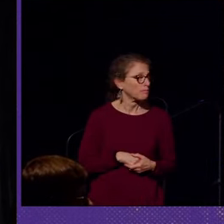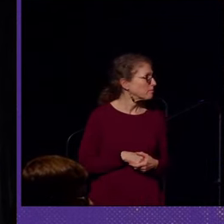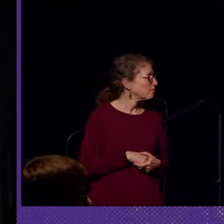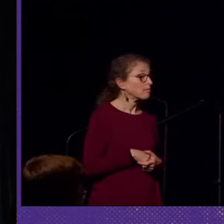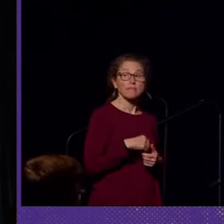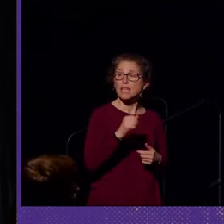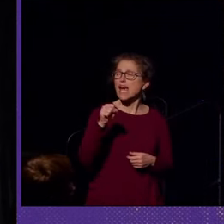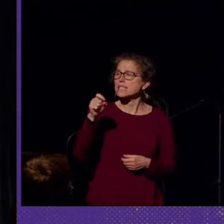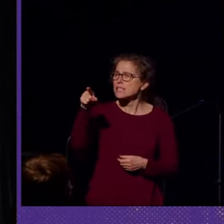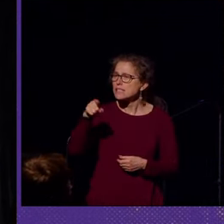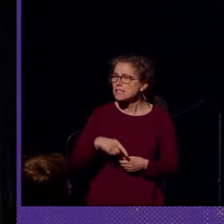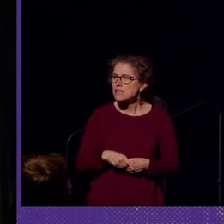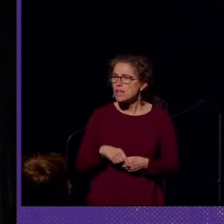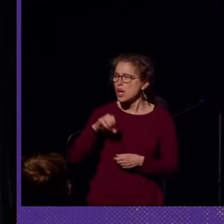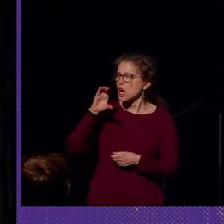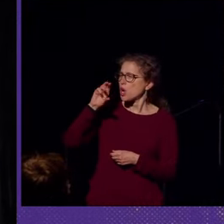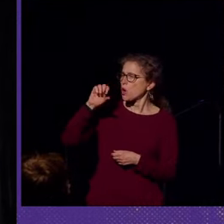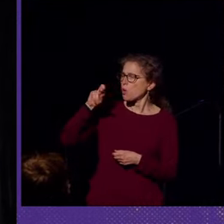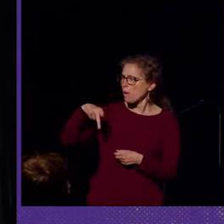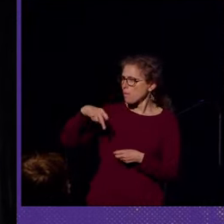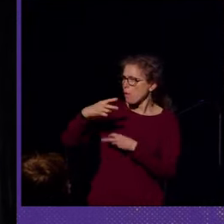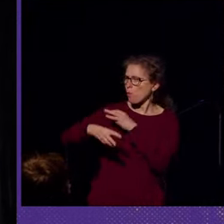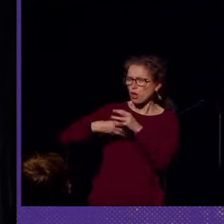Yes? What are crip worlds?